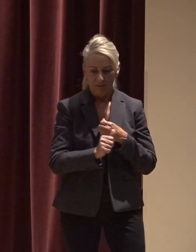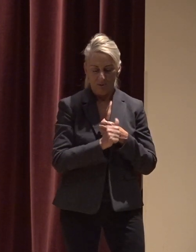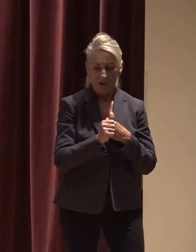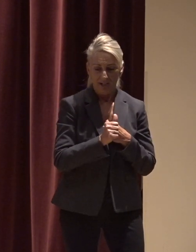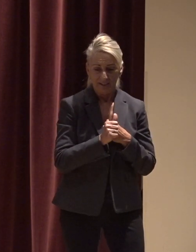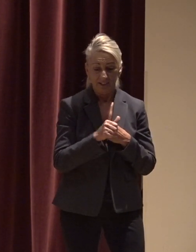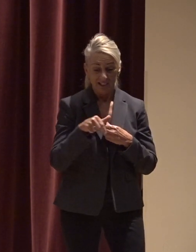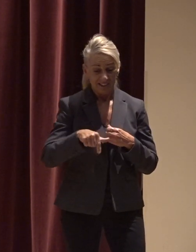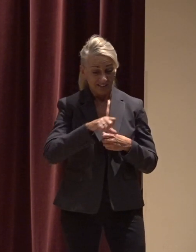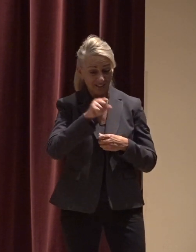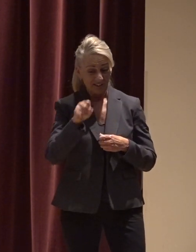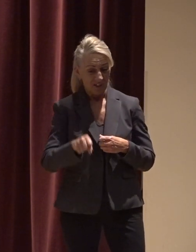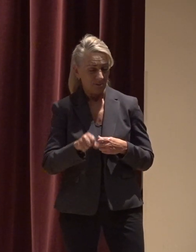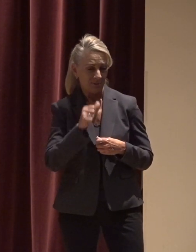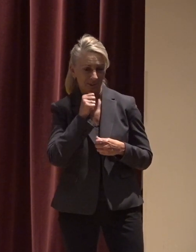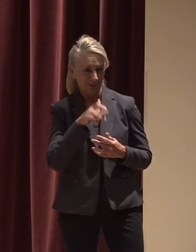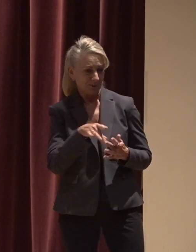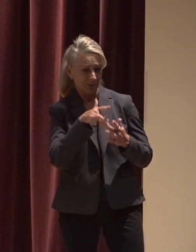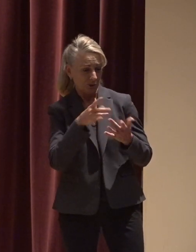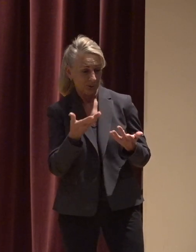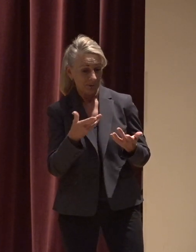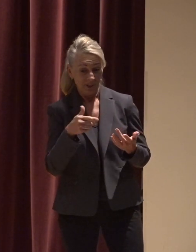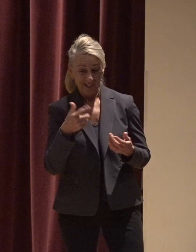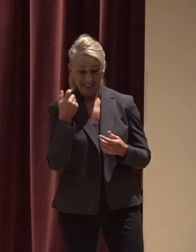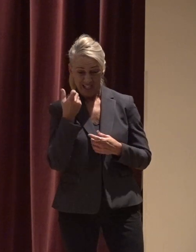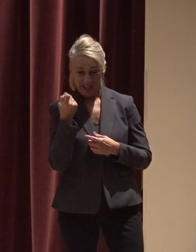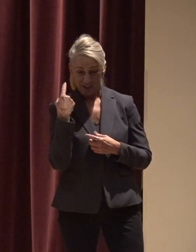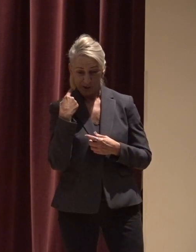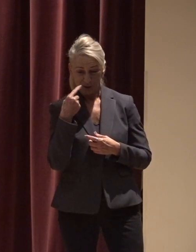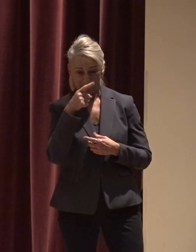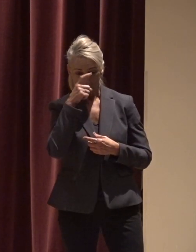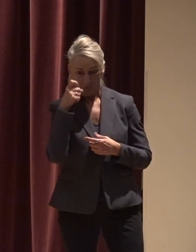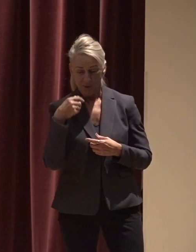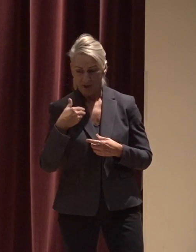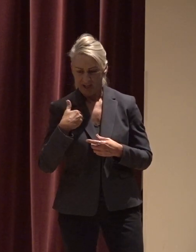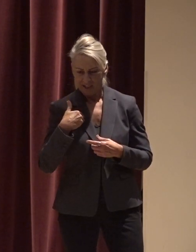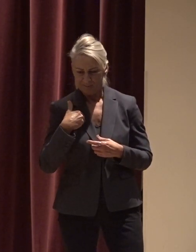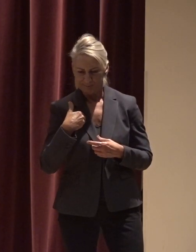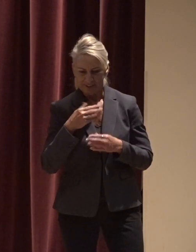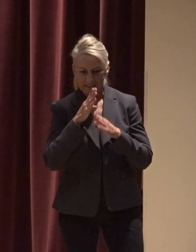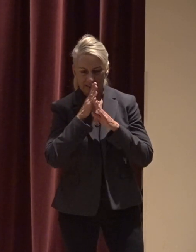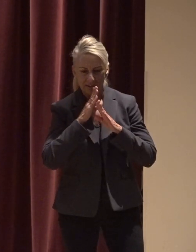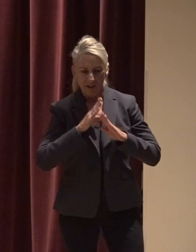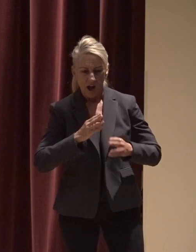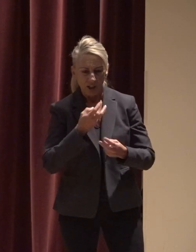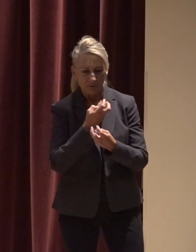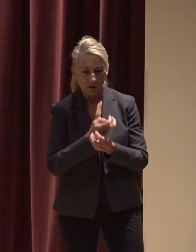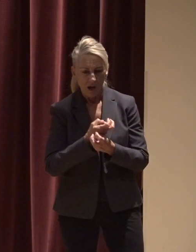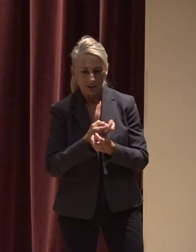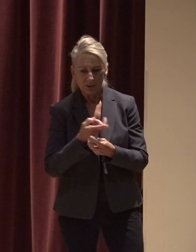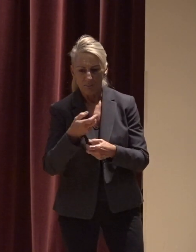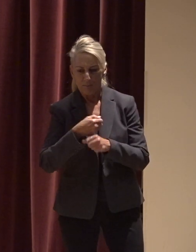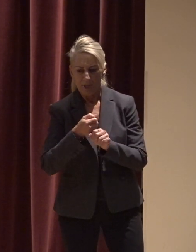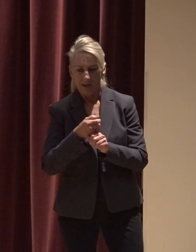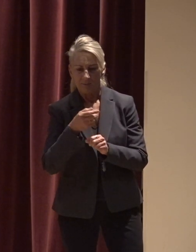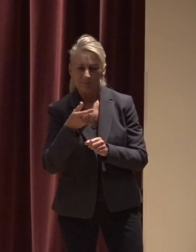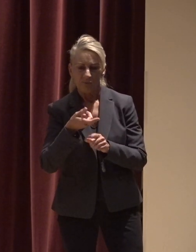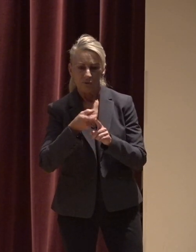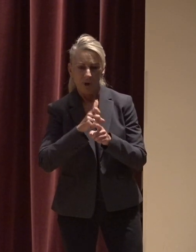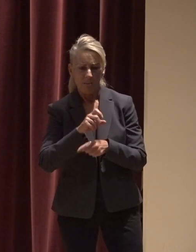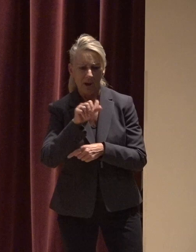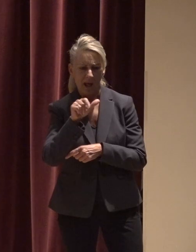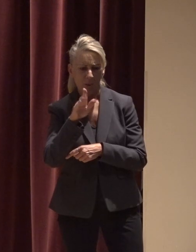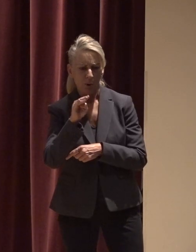this past summer our very own community faced the threat of cyanotoxins produced by harmful algal blooms in Detroit Lake